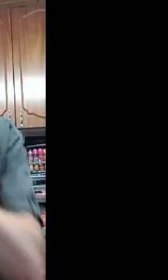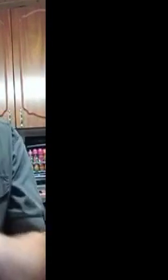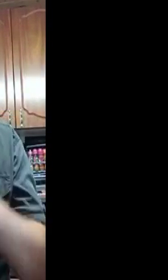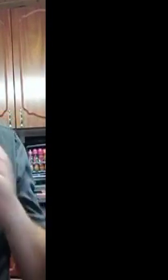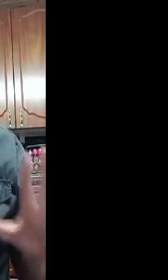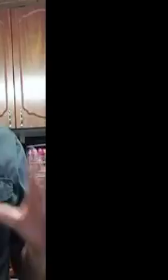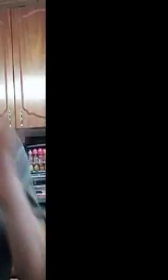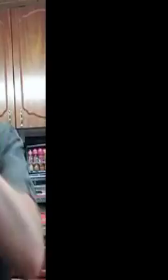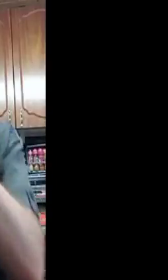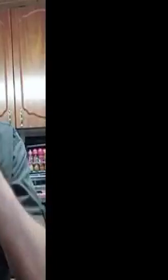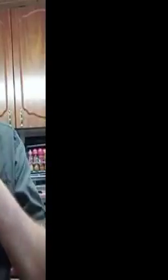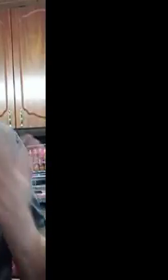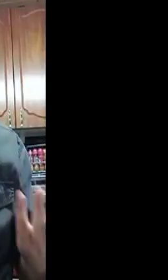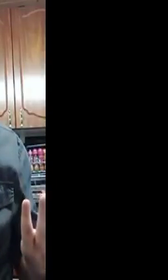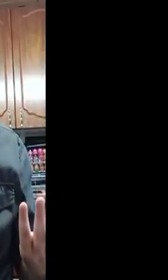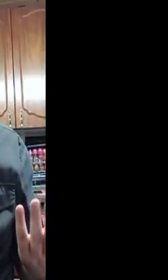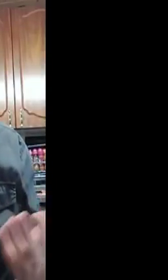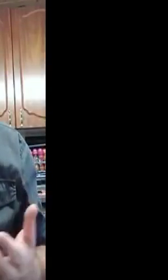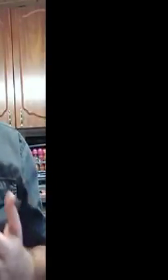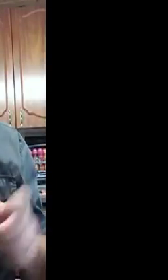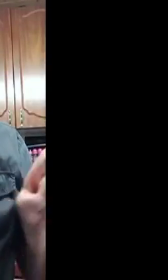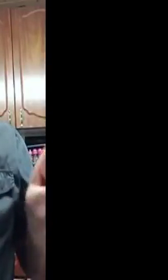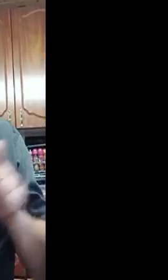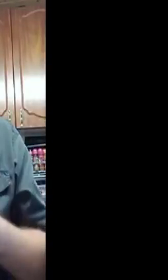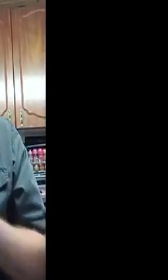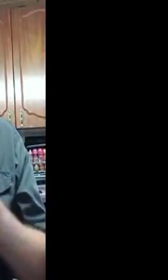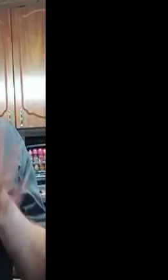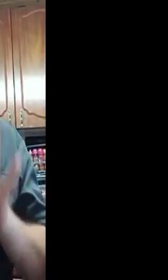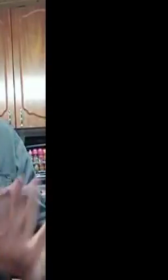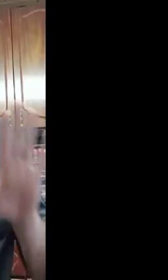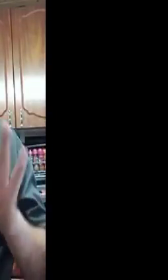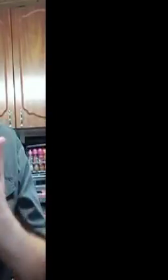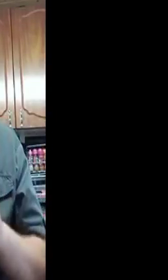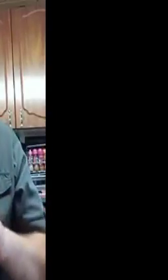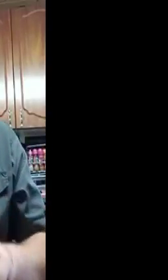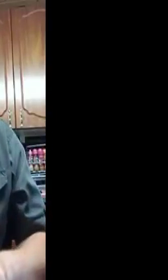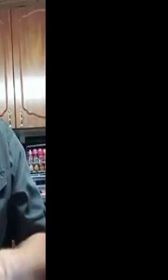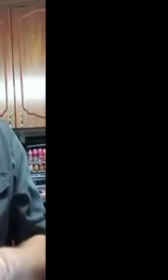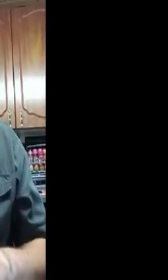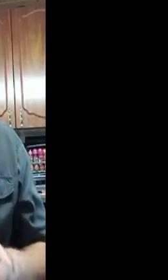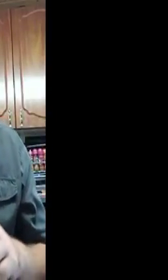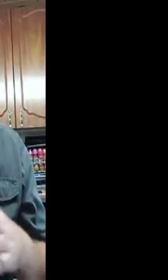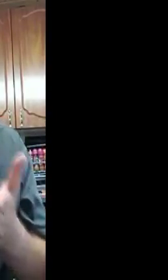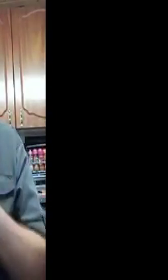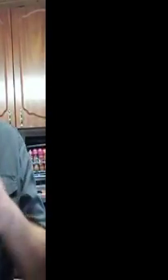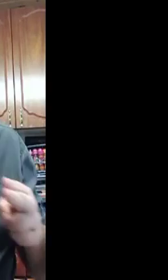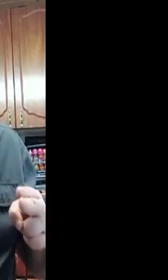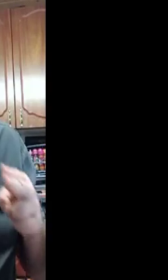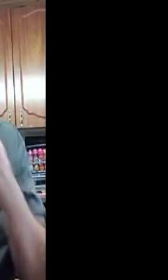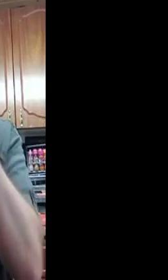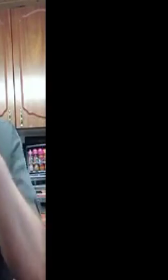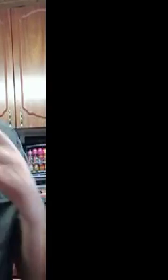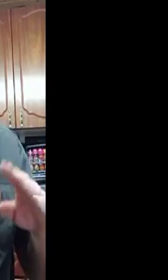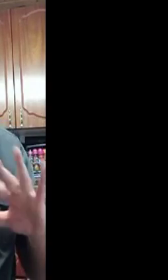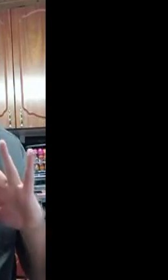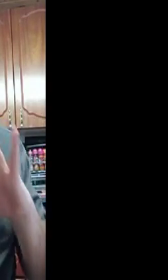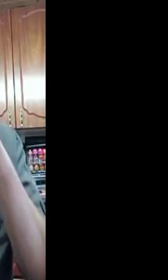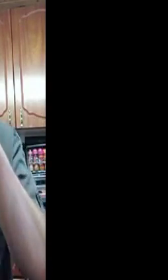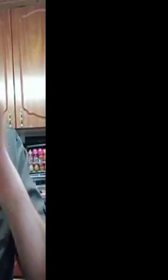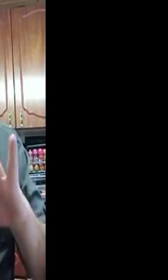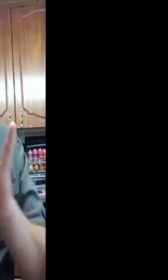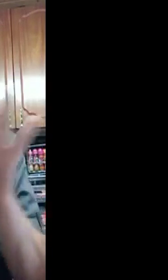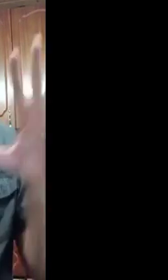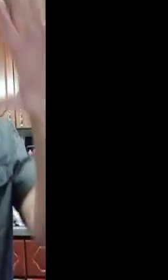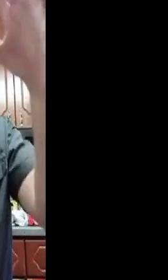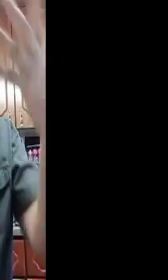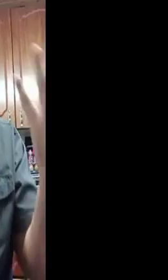Now, there's still some degree of uncertainty as to the exact track. So, what we have here is called the deterministic